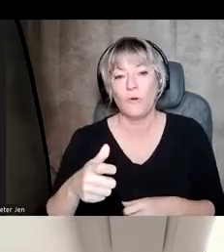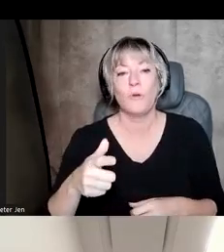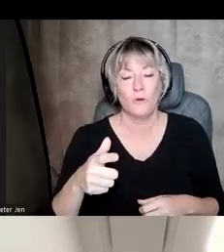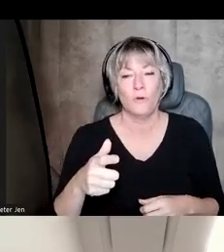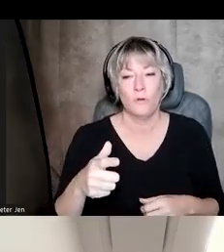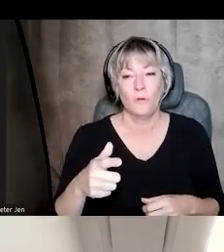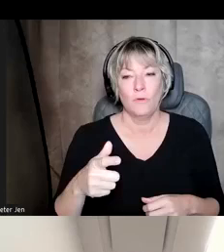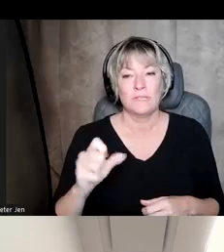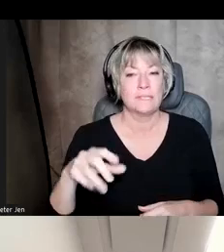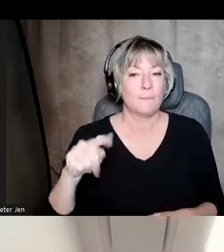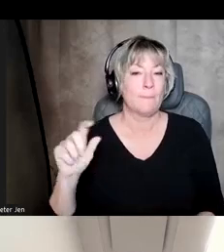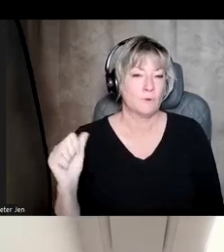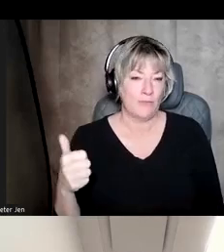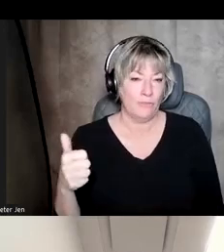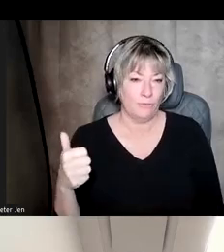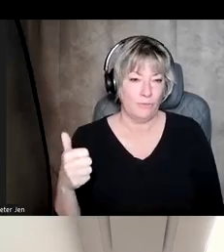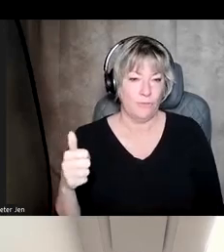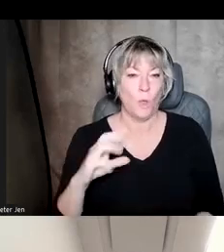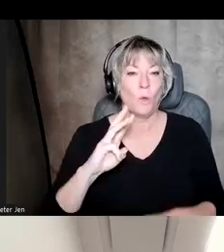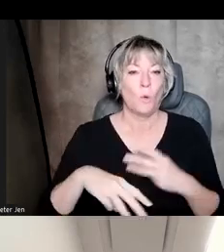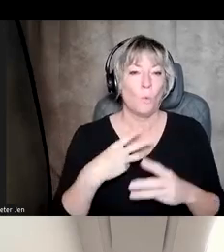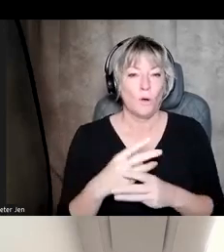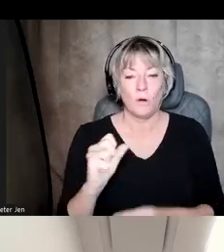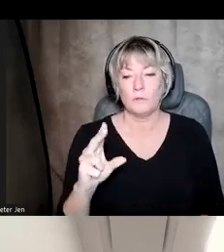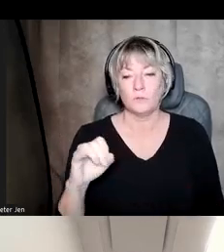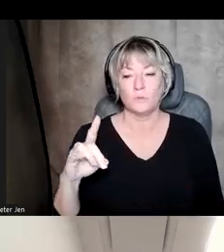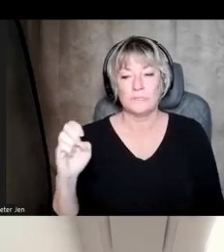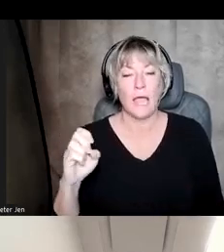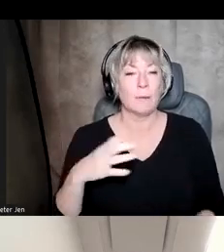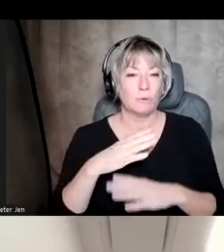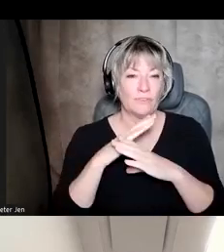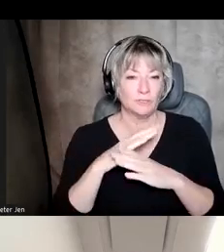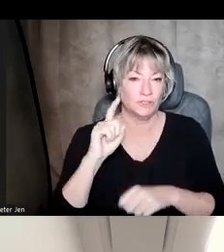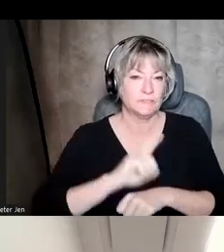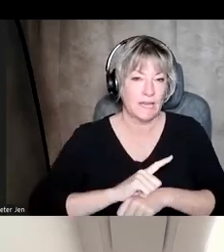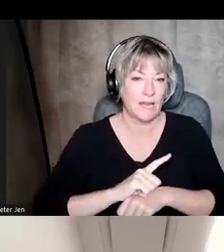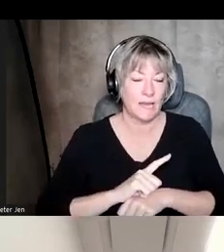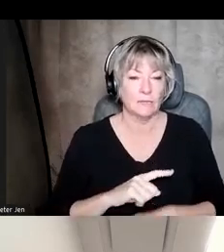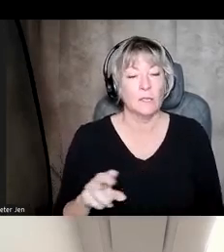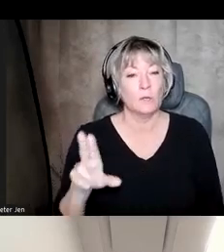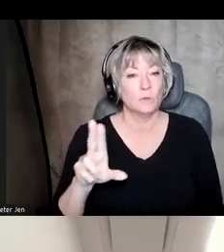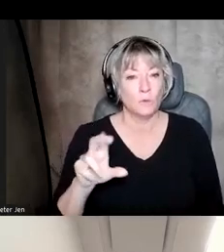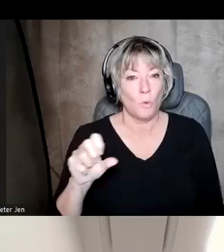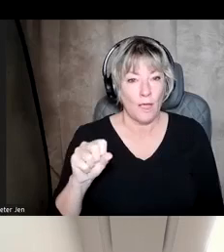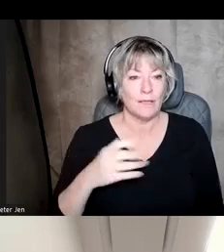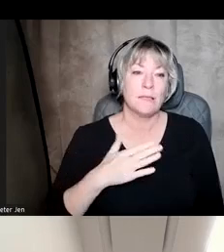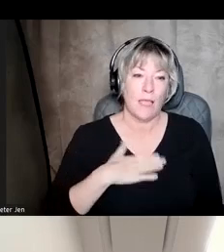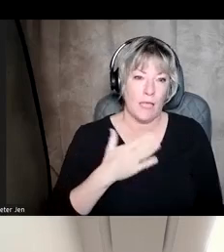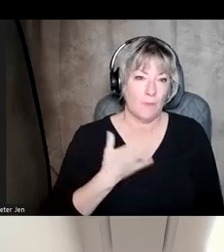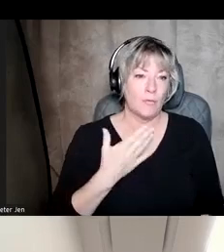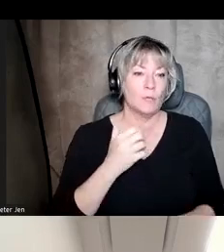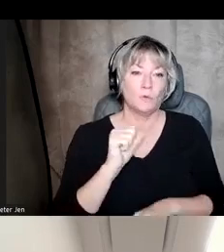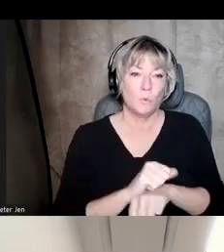September 10th, which is World Suicide Prevention Day. And the United States is pleased to work